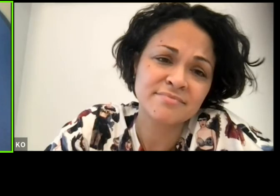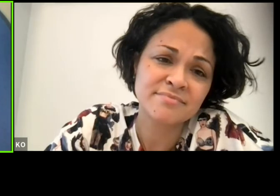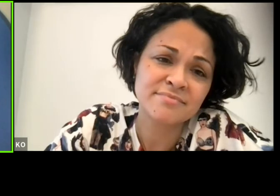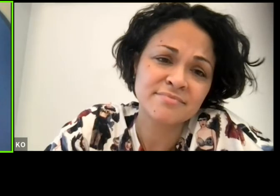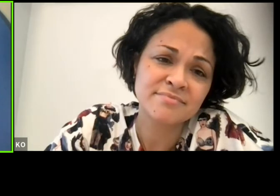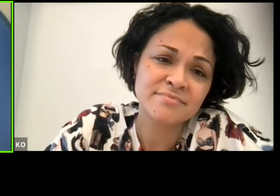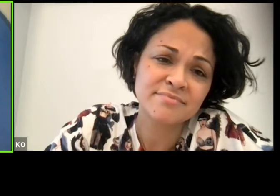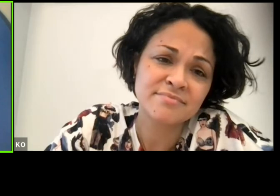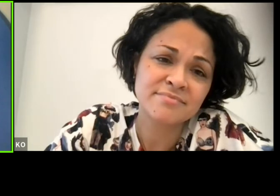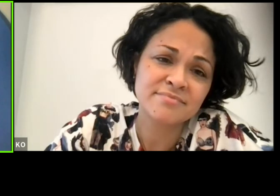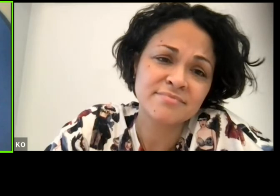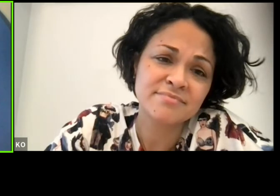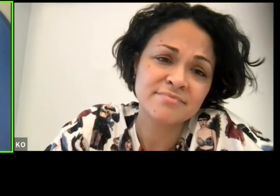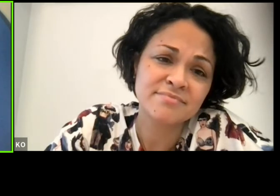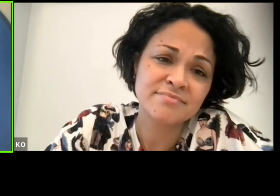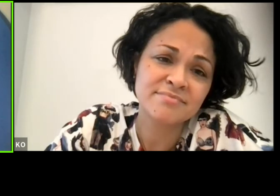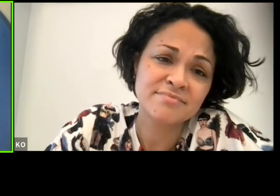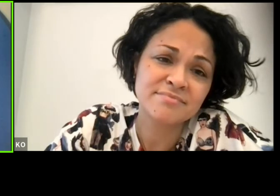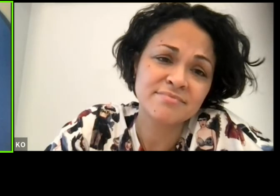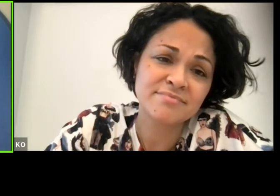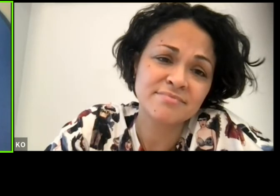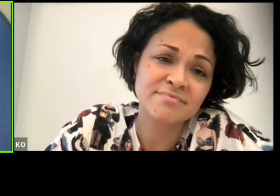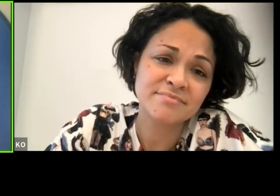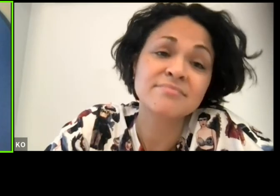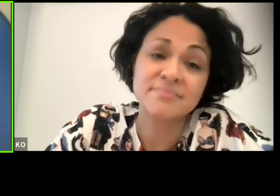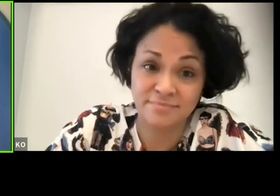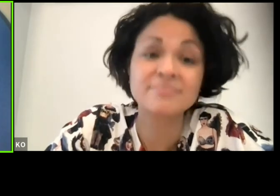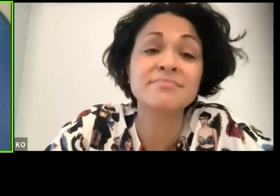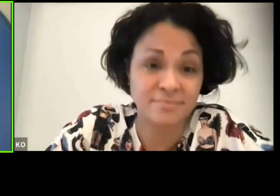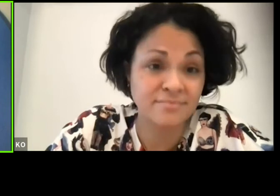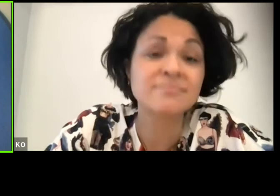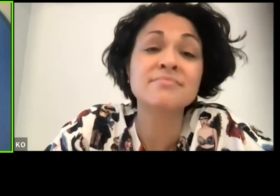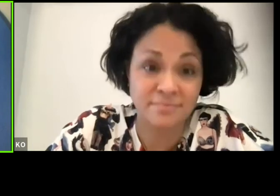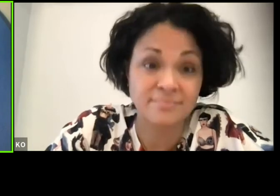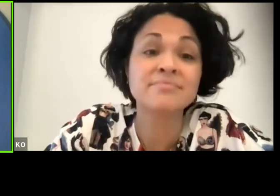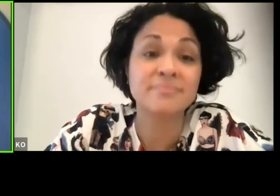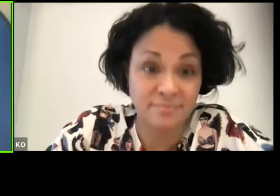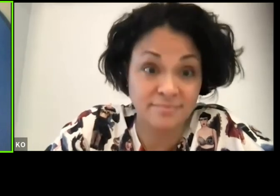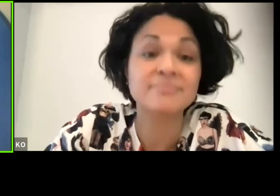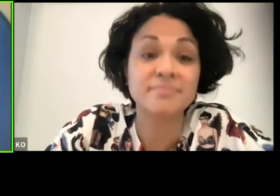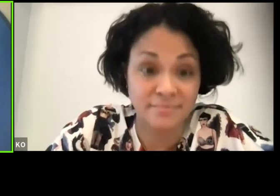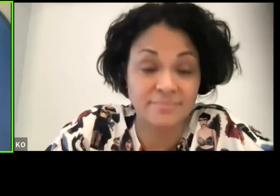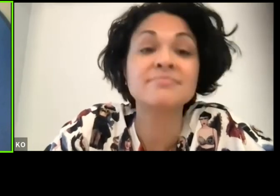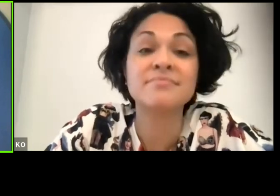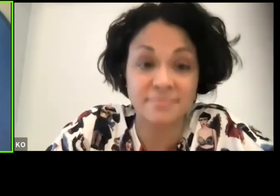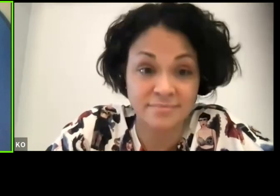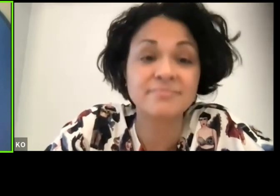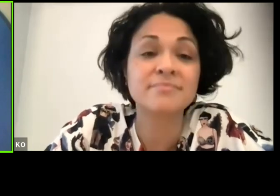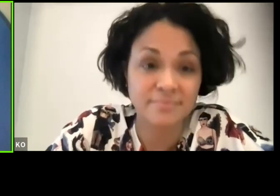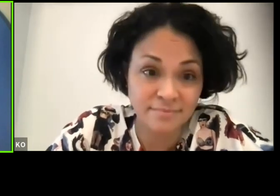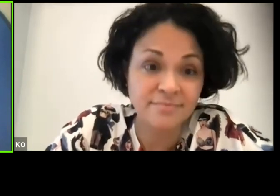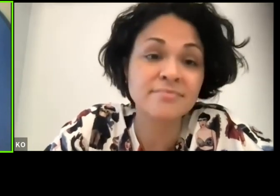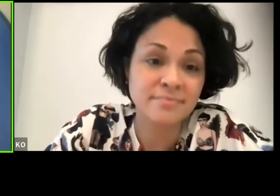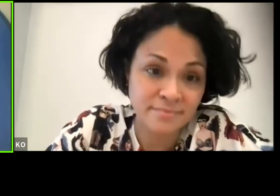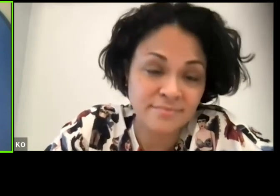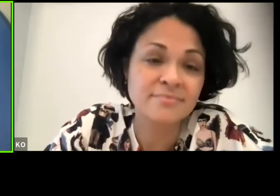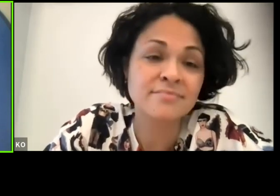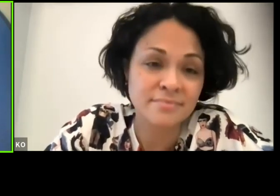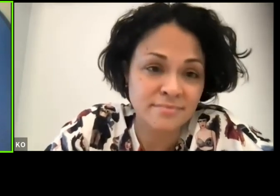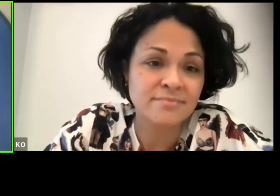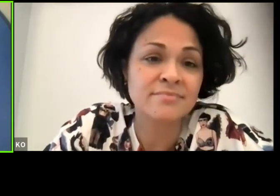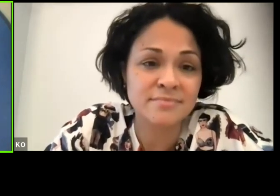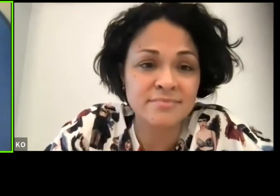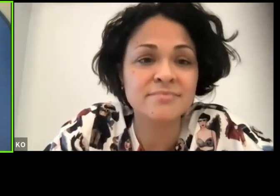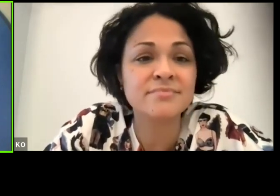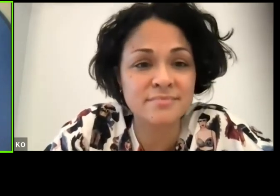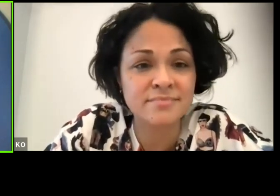you know, someone's been harmed before. And so it's, it's a defense mechanism, a control, a micromanagement, but why